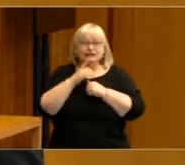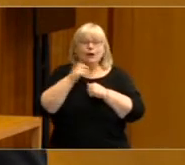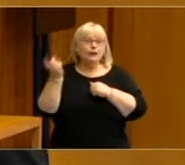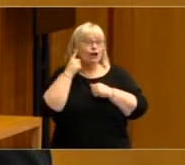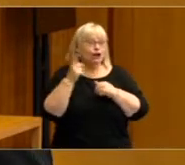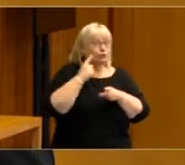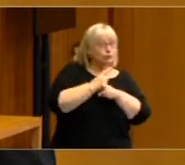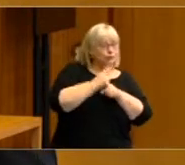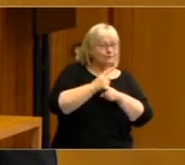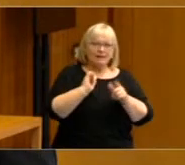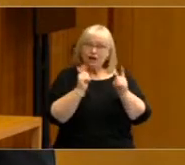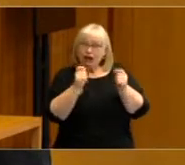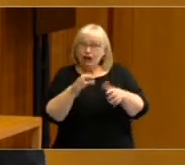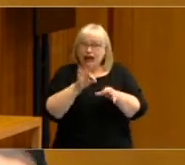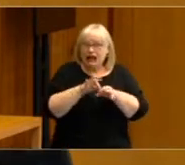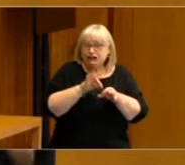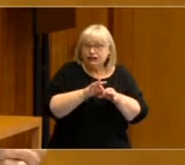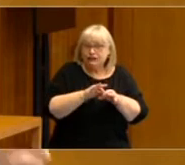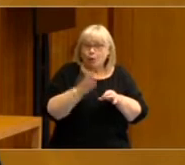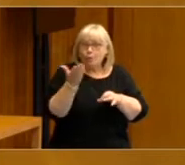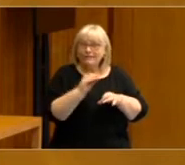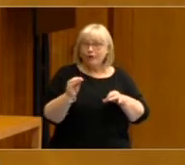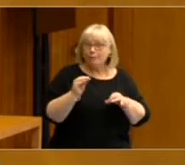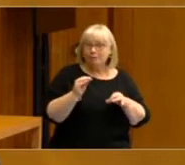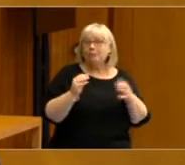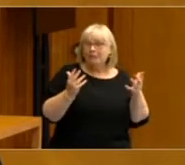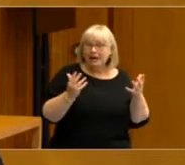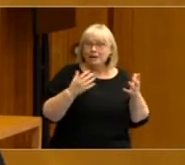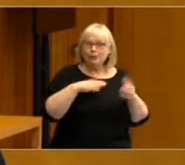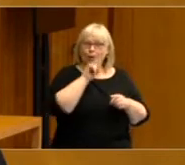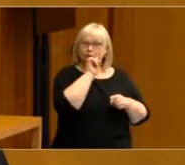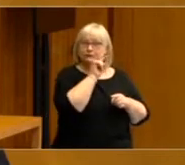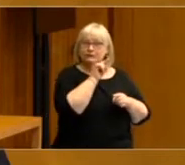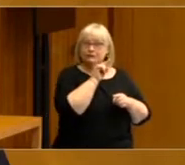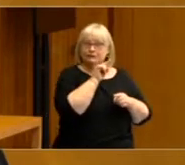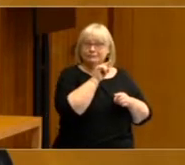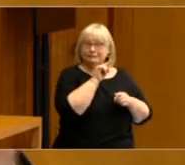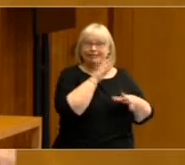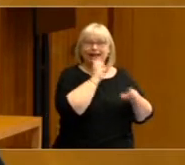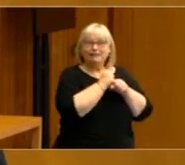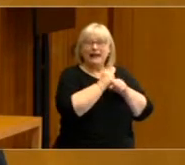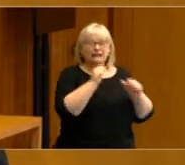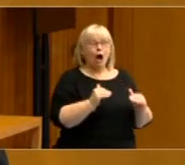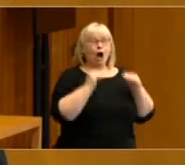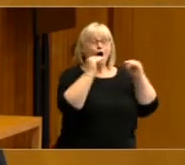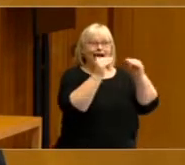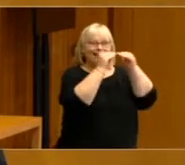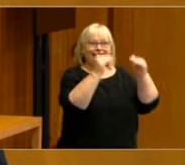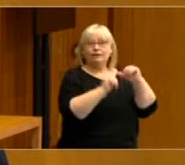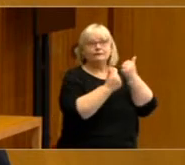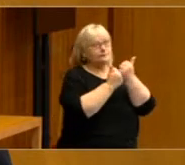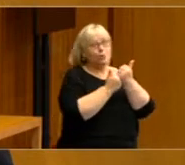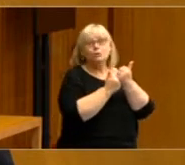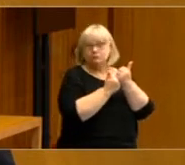election in Australia stems from the very high level of support that the government currently